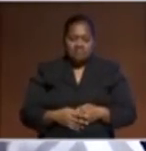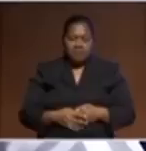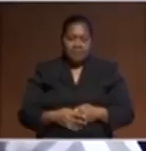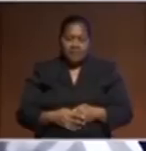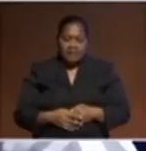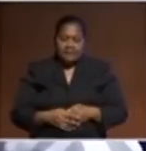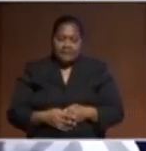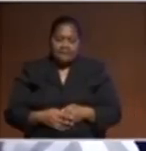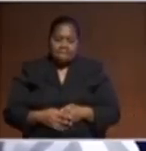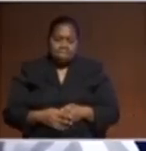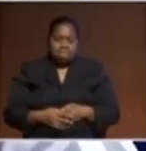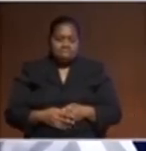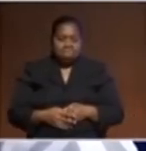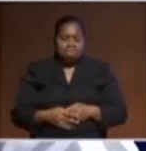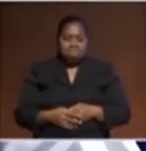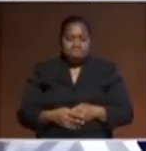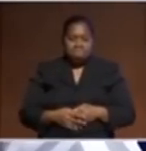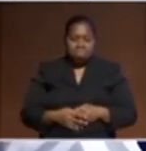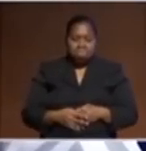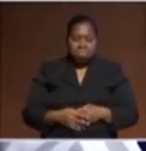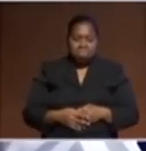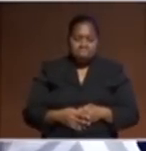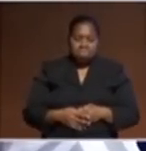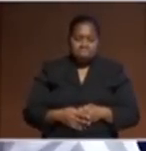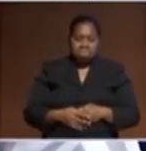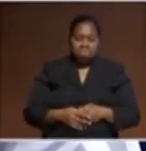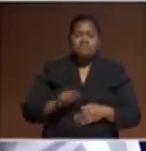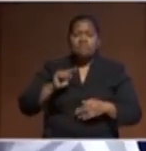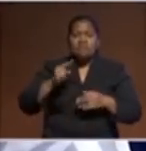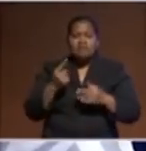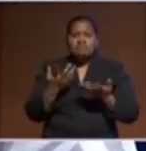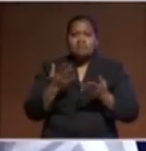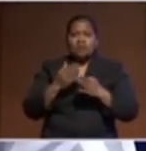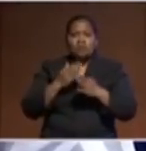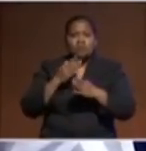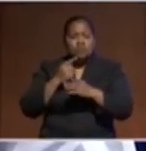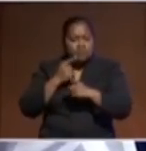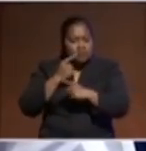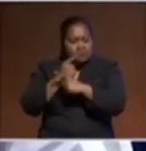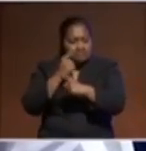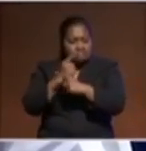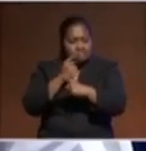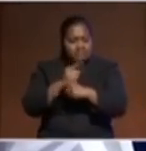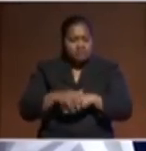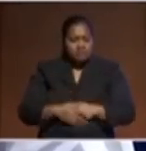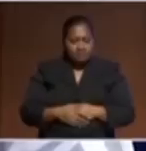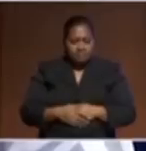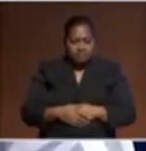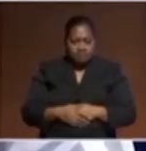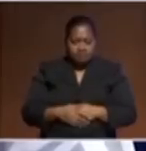we thank you for this opportunity to speak on topics that are important to our region.